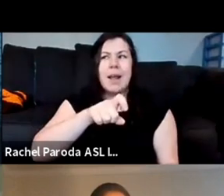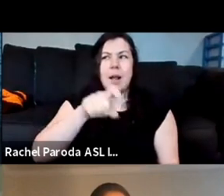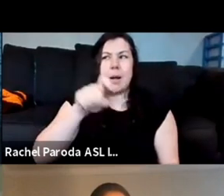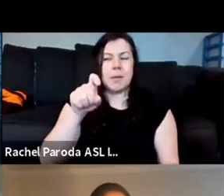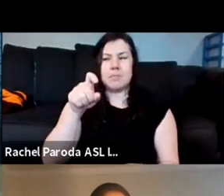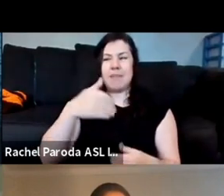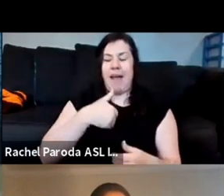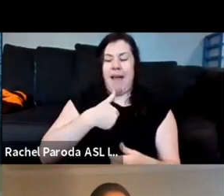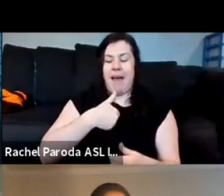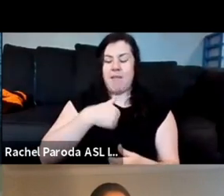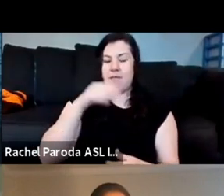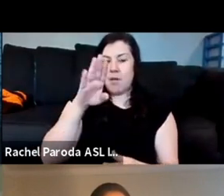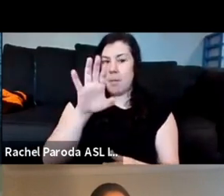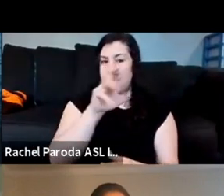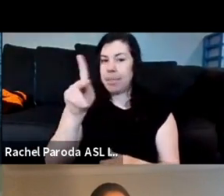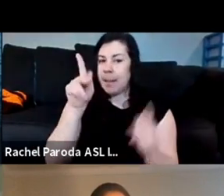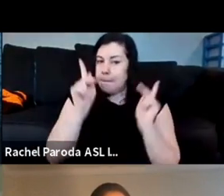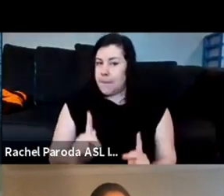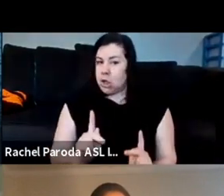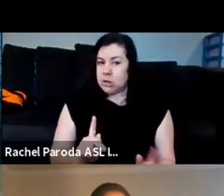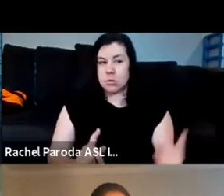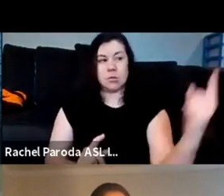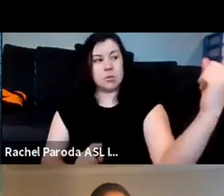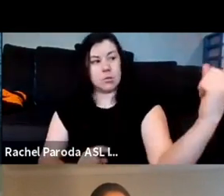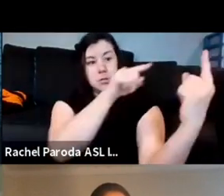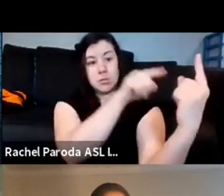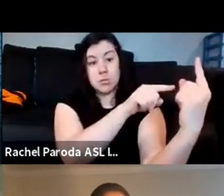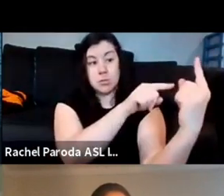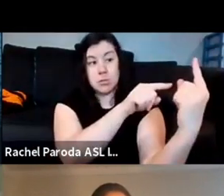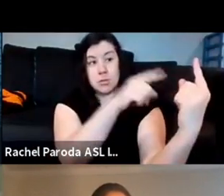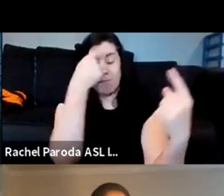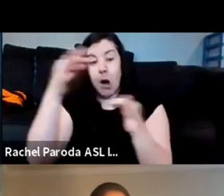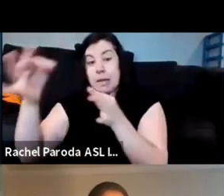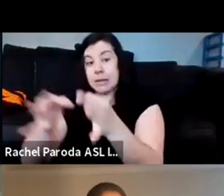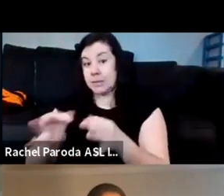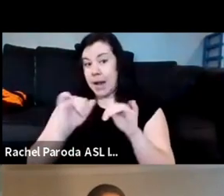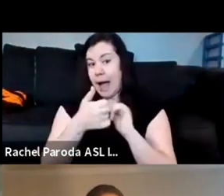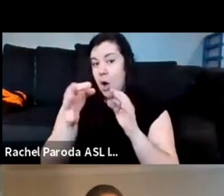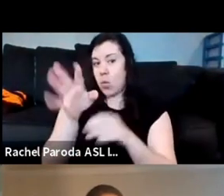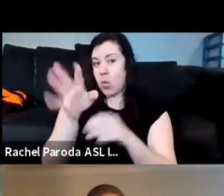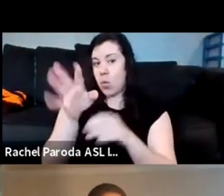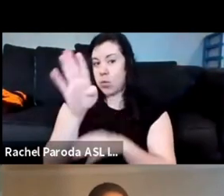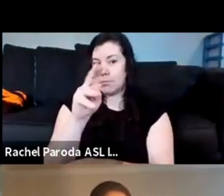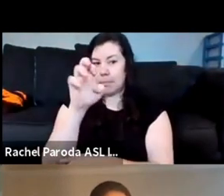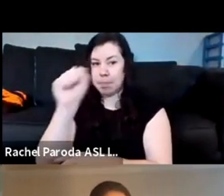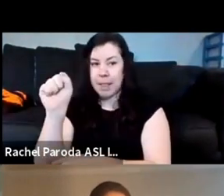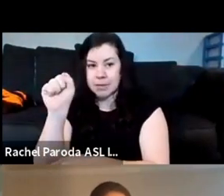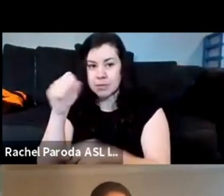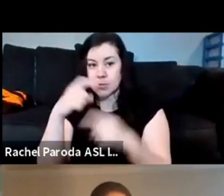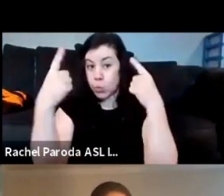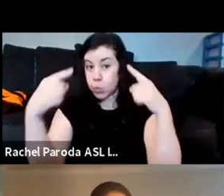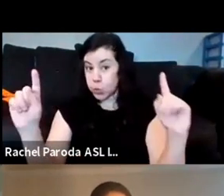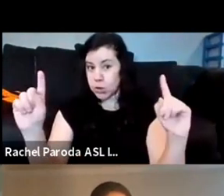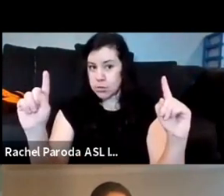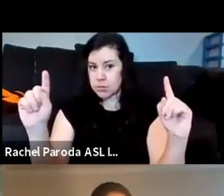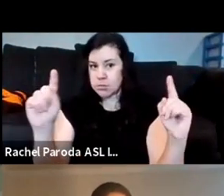a work in order to talk about how blackness is being invoked and then i think a lot about black